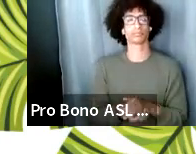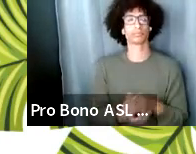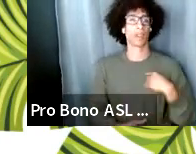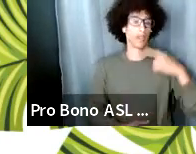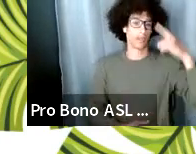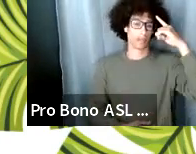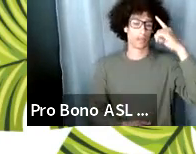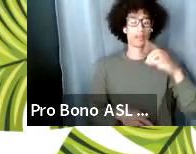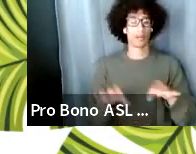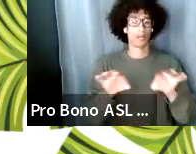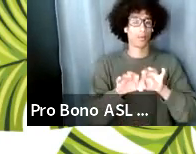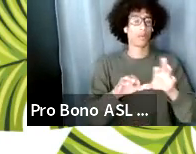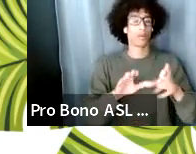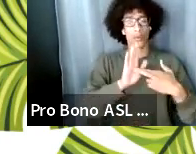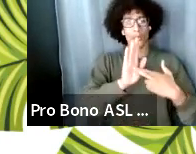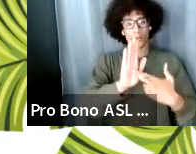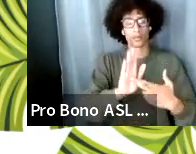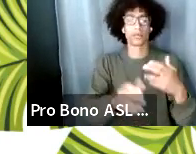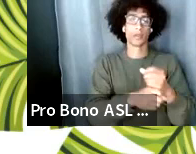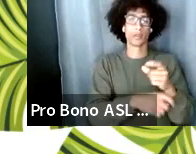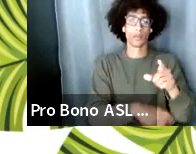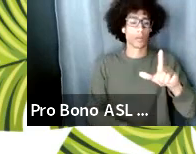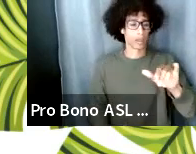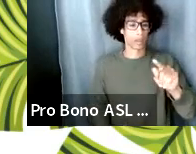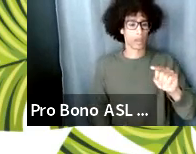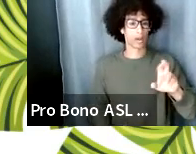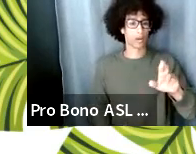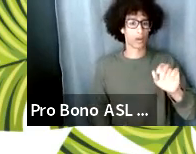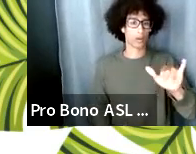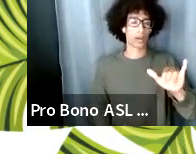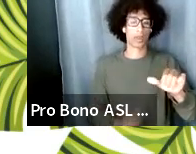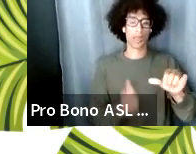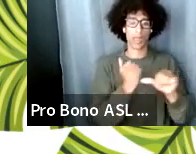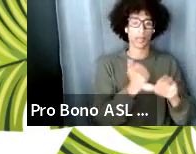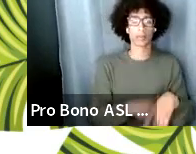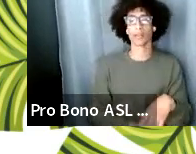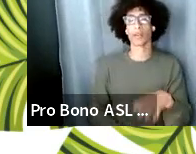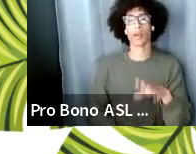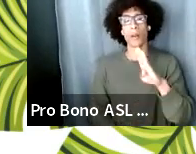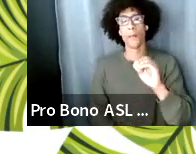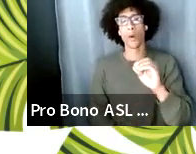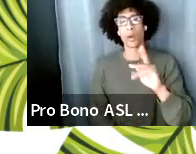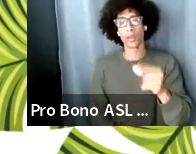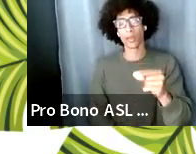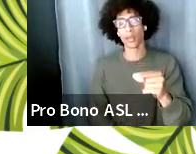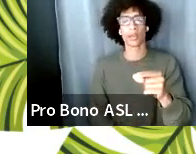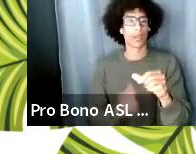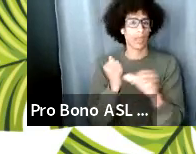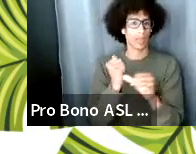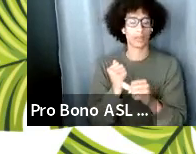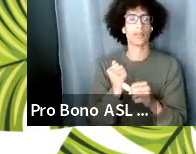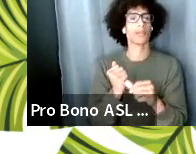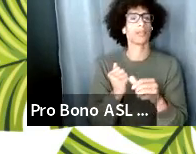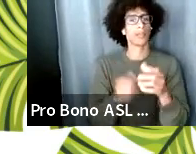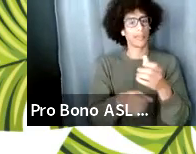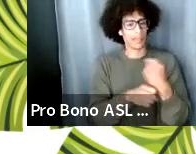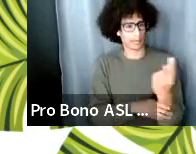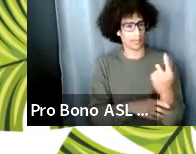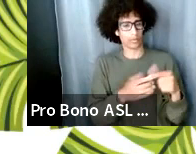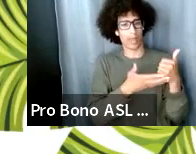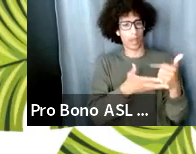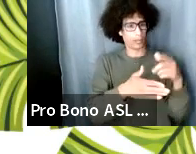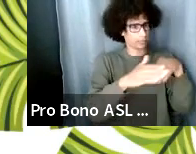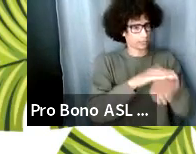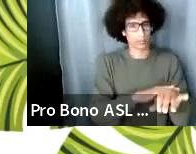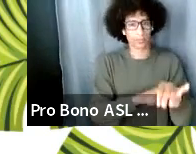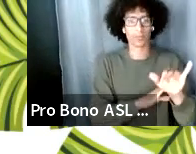a literary agent get you a booking agent that can get you into some of these um into the gigging economy because there is money